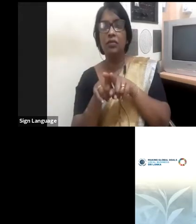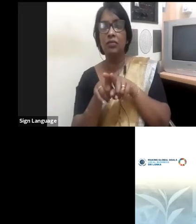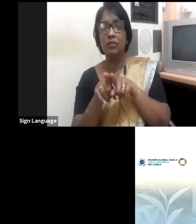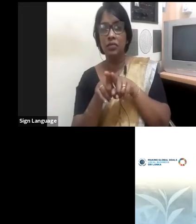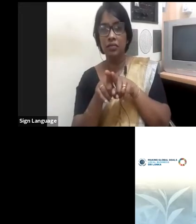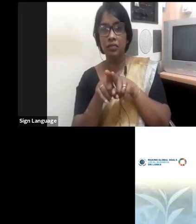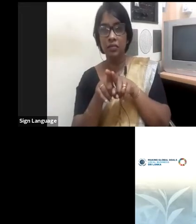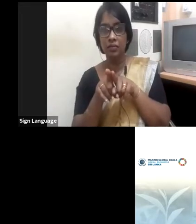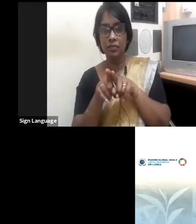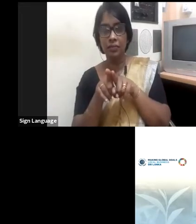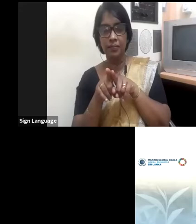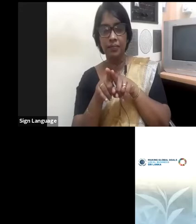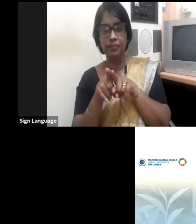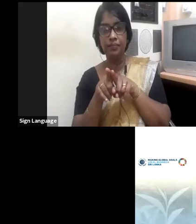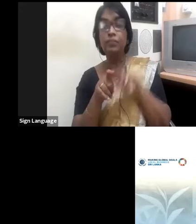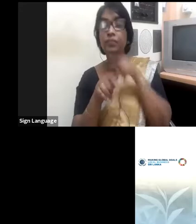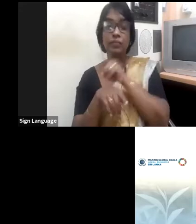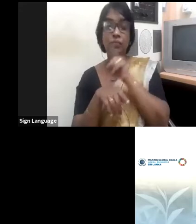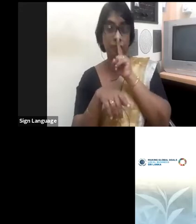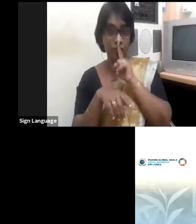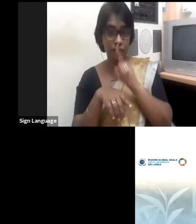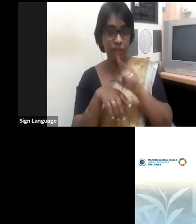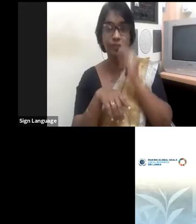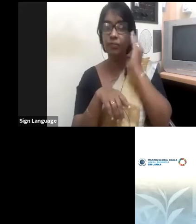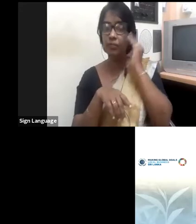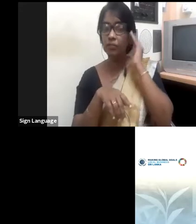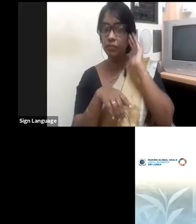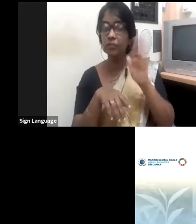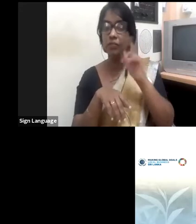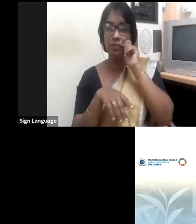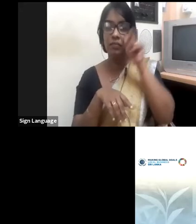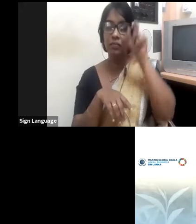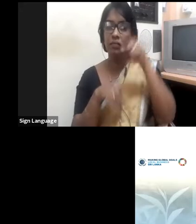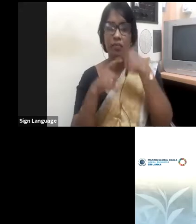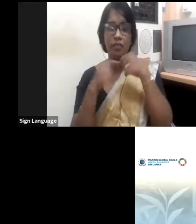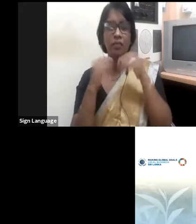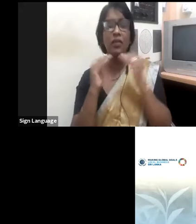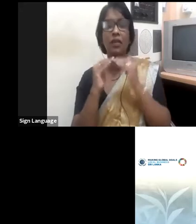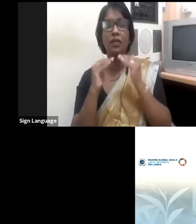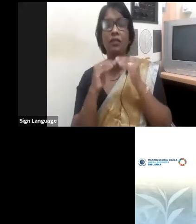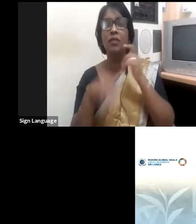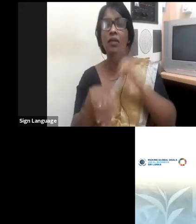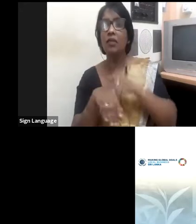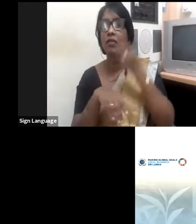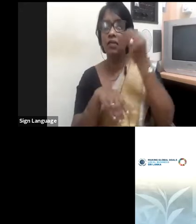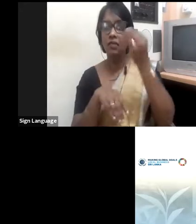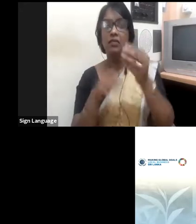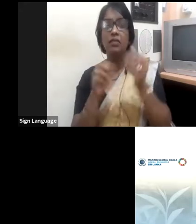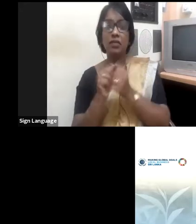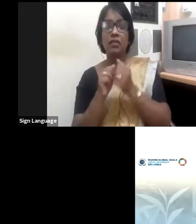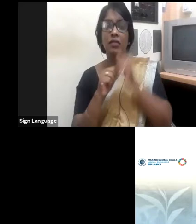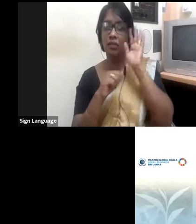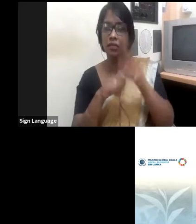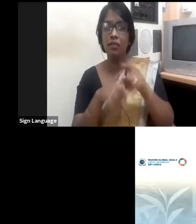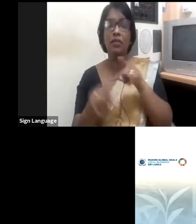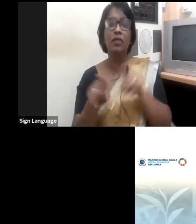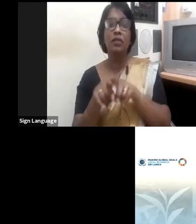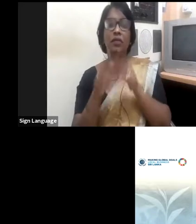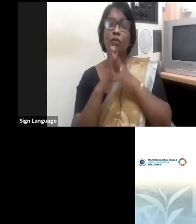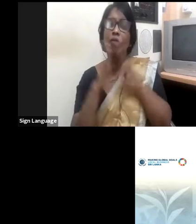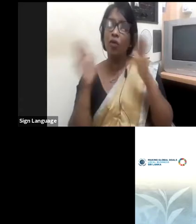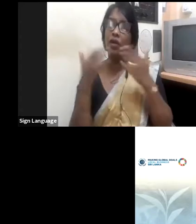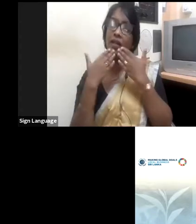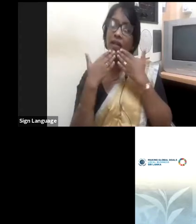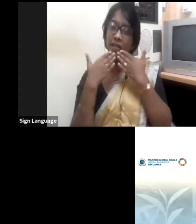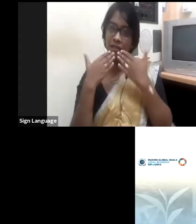-playing field in the company. Thank you very much, Mr. Tathatri, for your